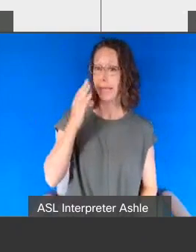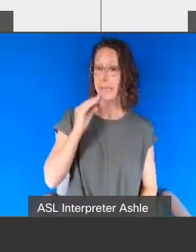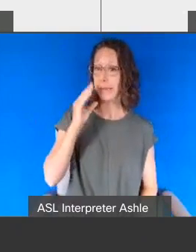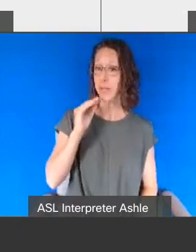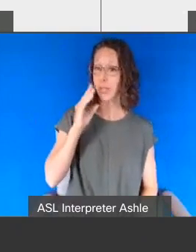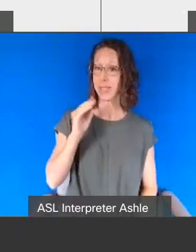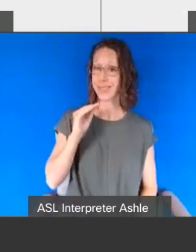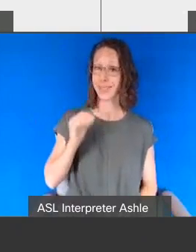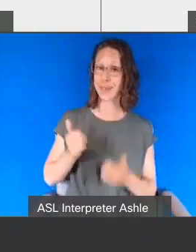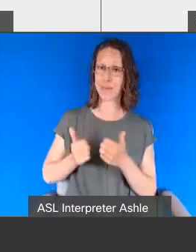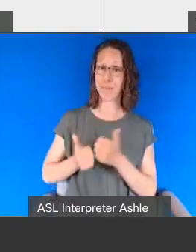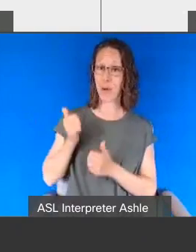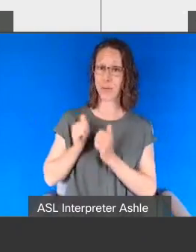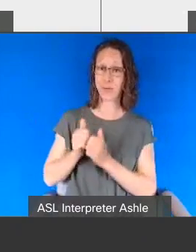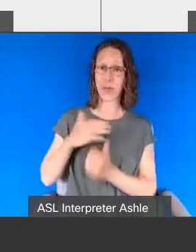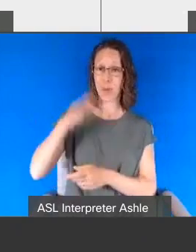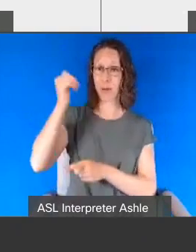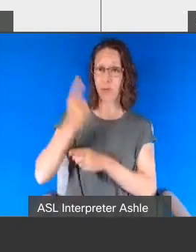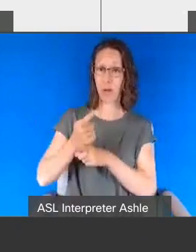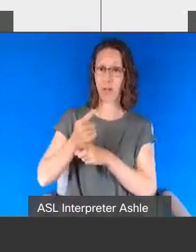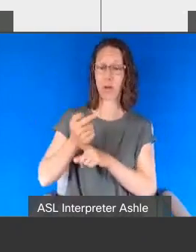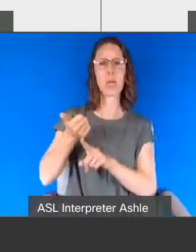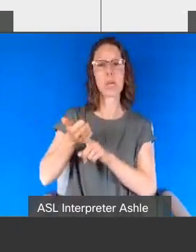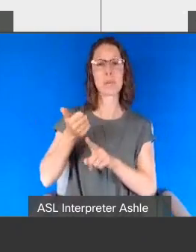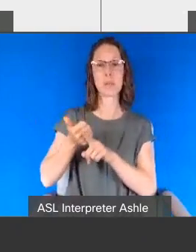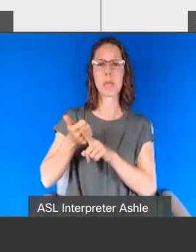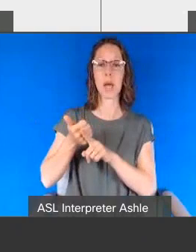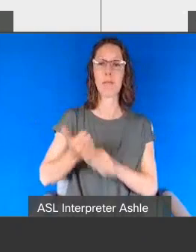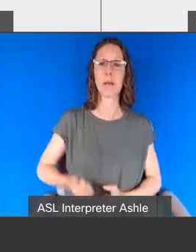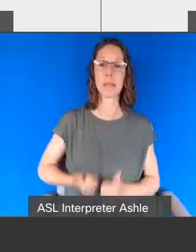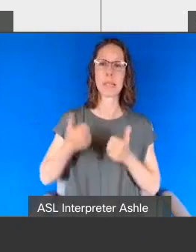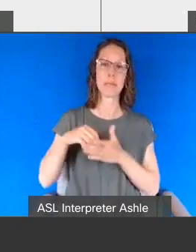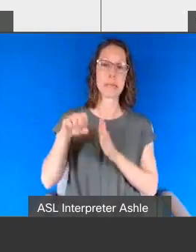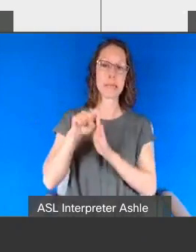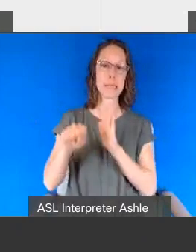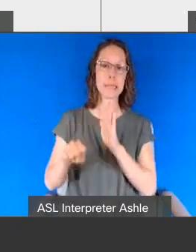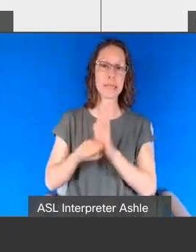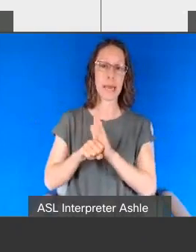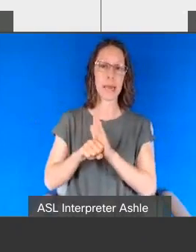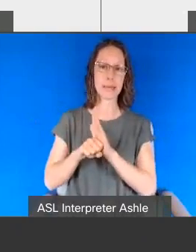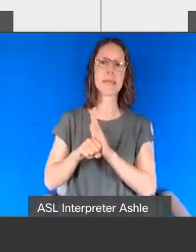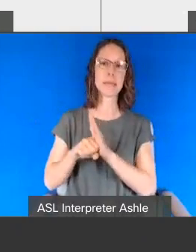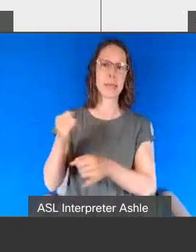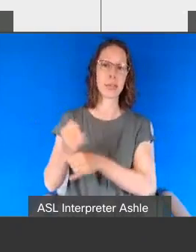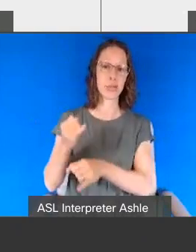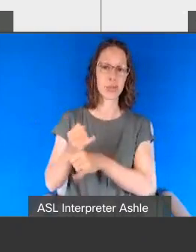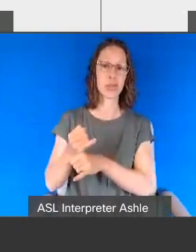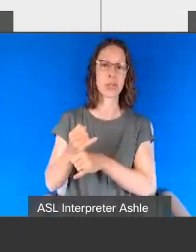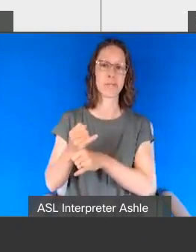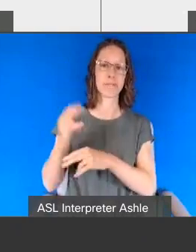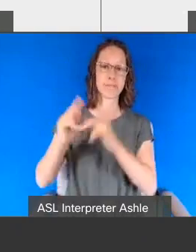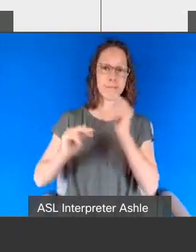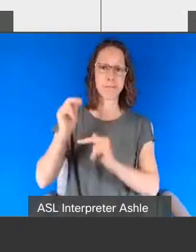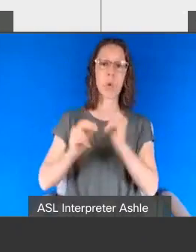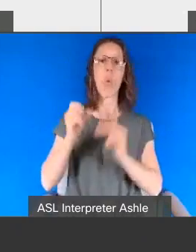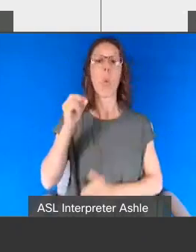has always been either at a state institution and when that closed a group home. He will never be able to live on